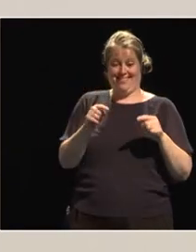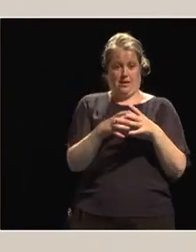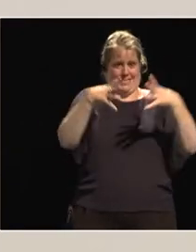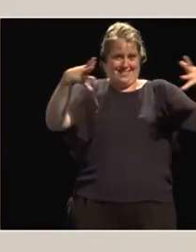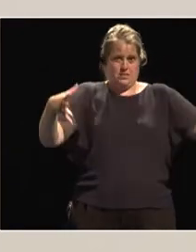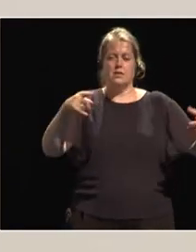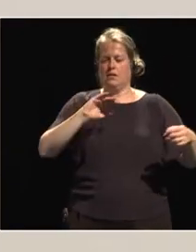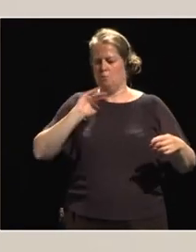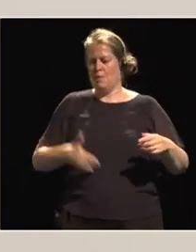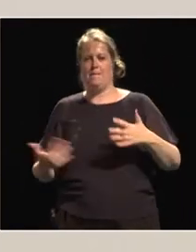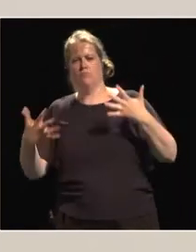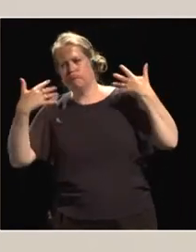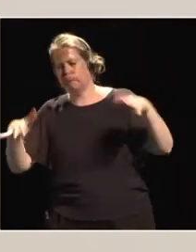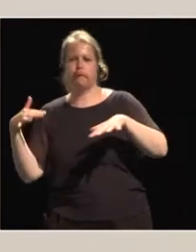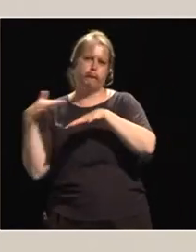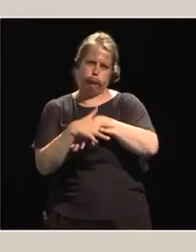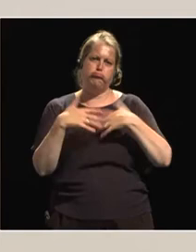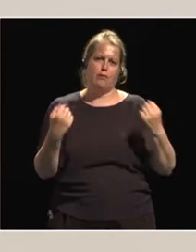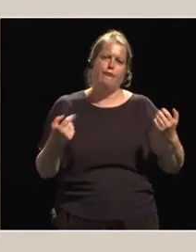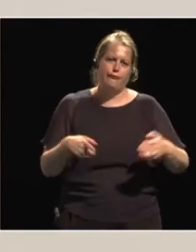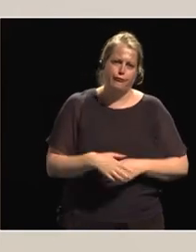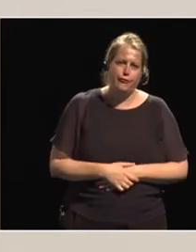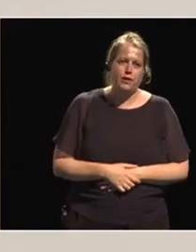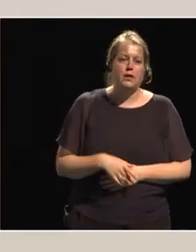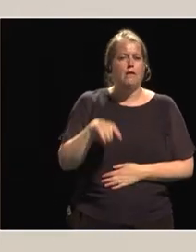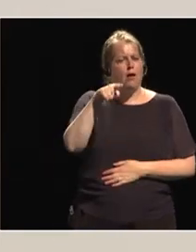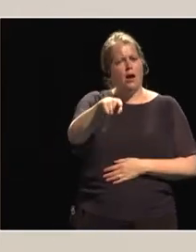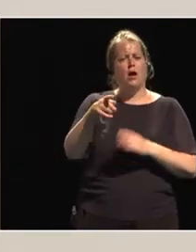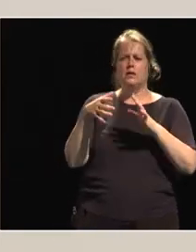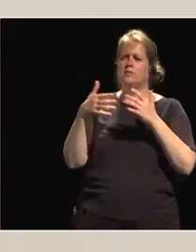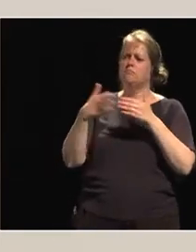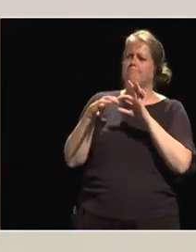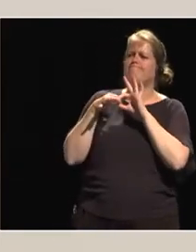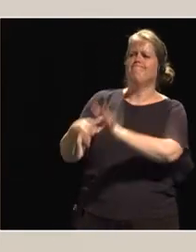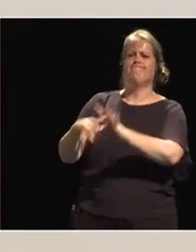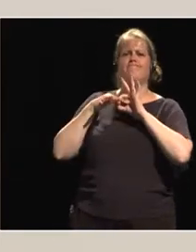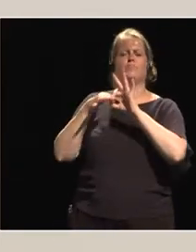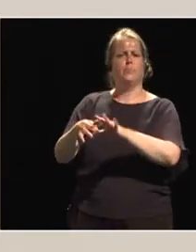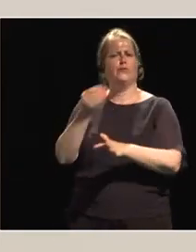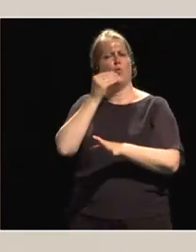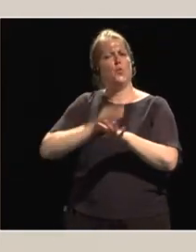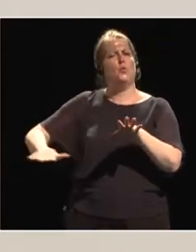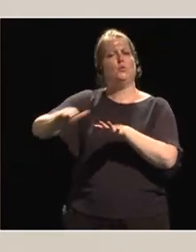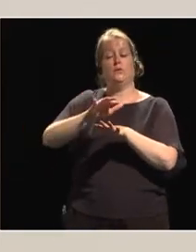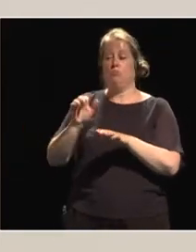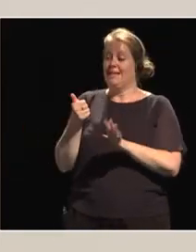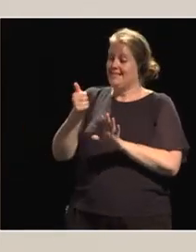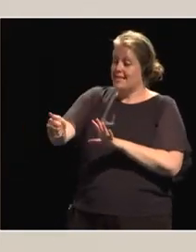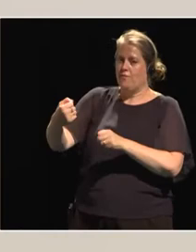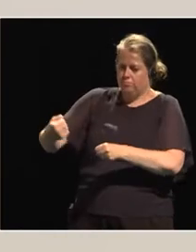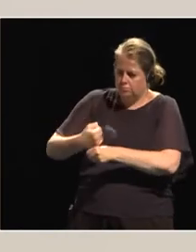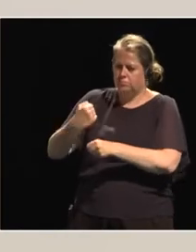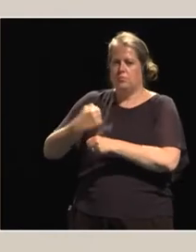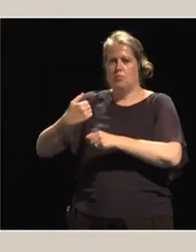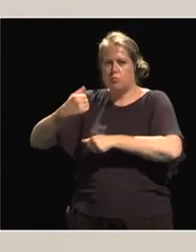regard because they are so closely connected to the food sector, both in the producing, the processing,